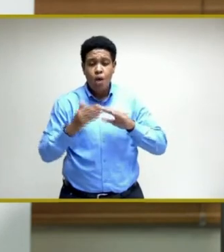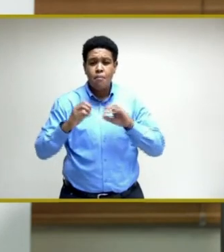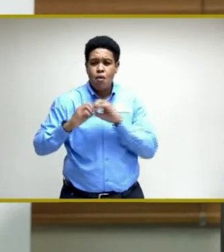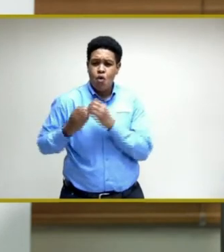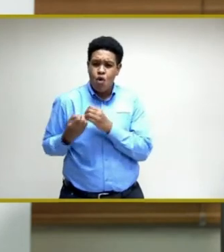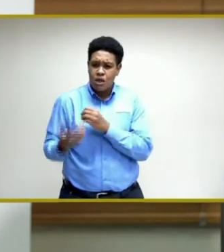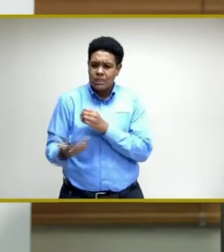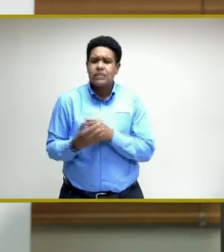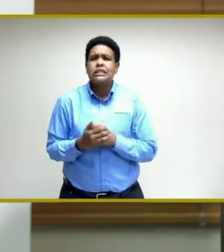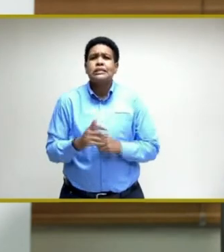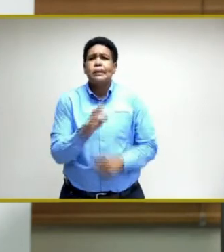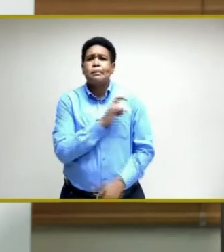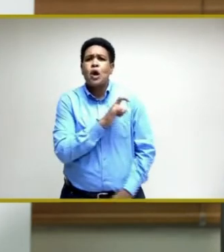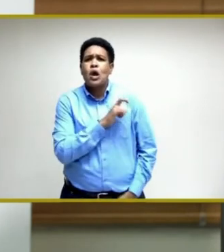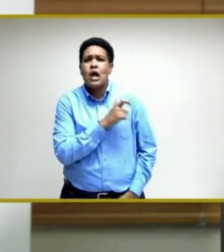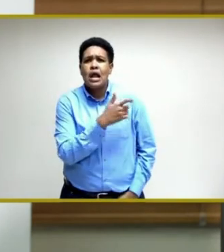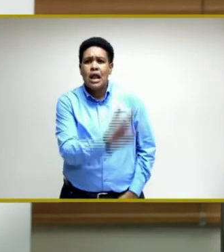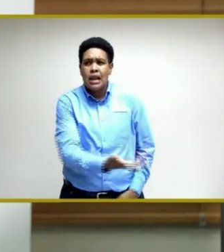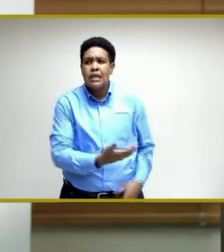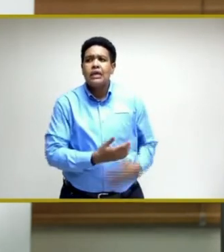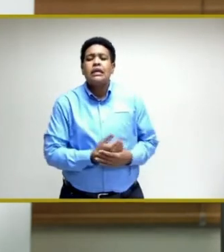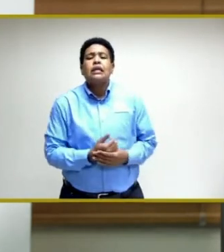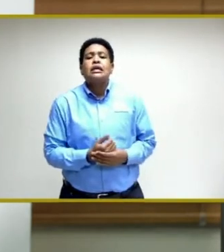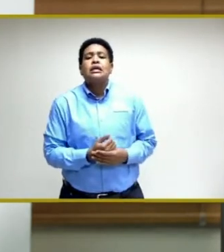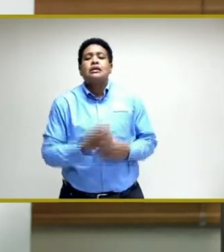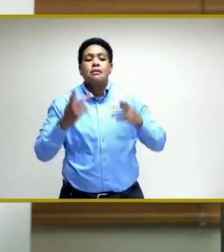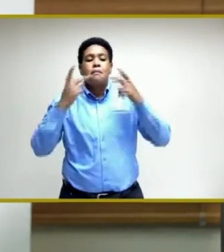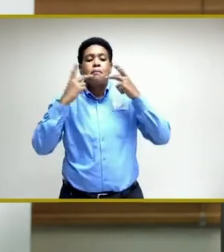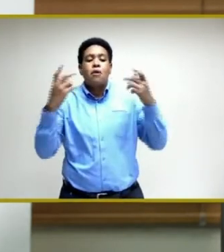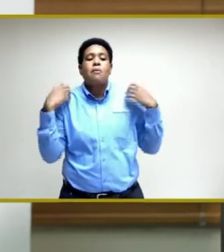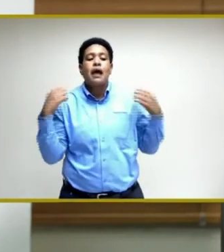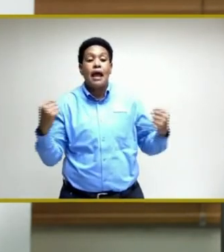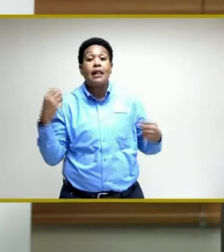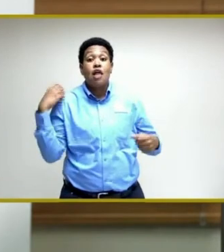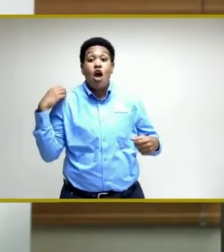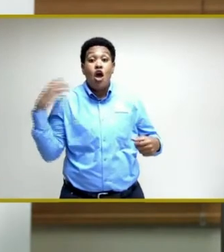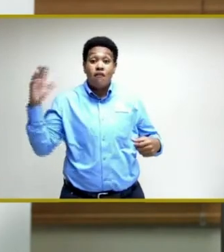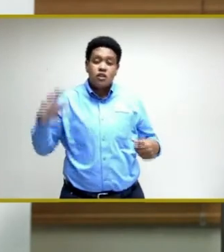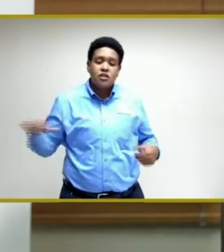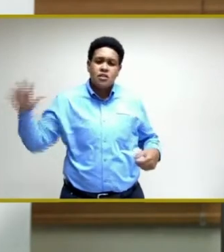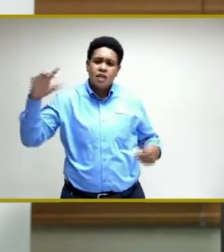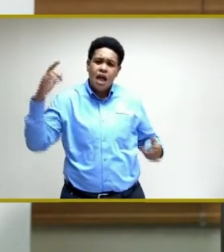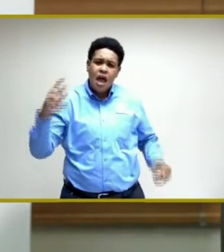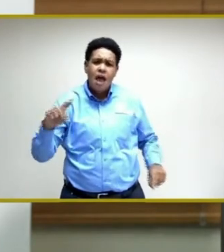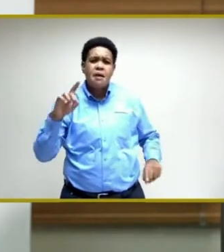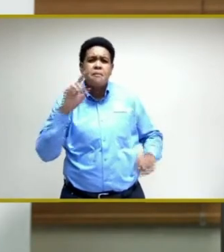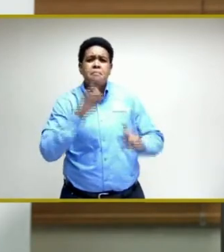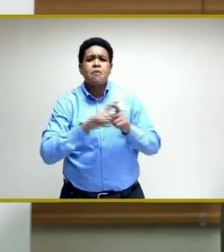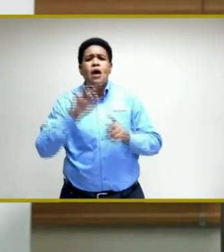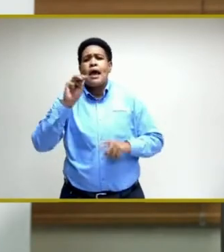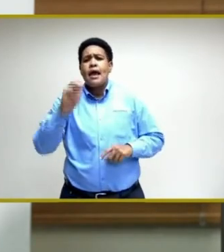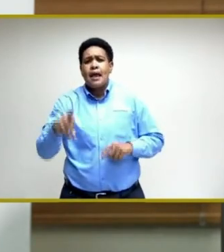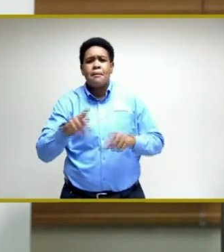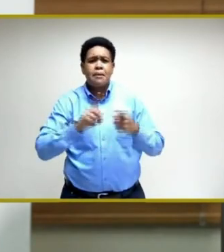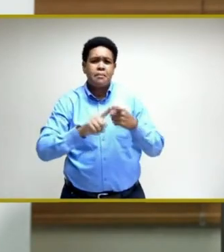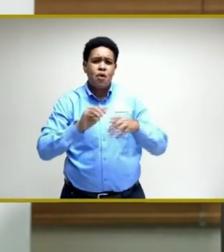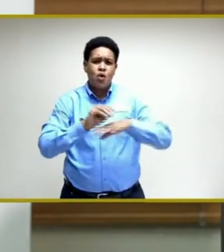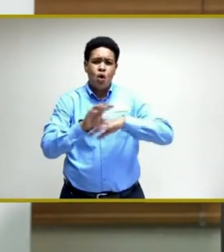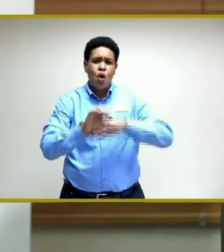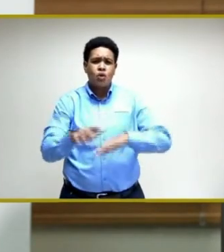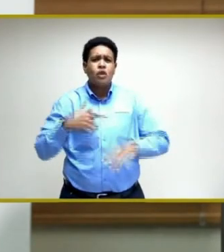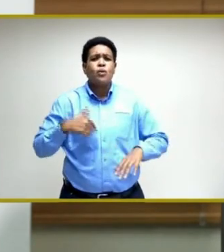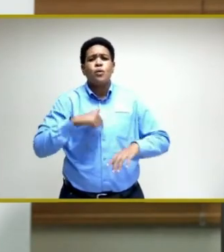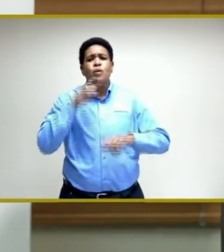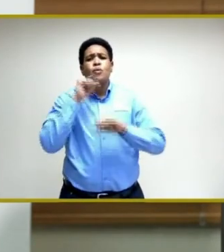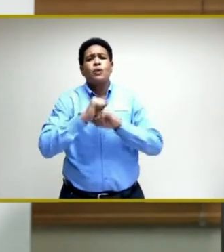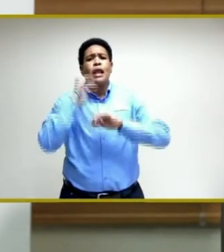the police, the public health officers, of course, the MPs and counselors. We anticipate